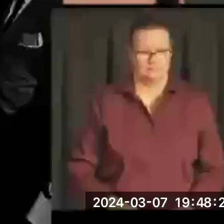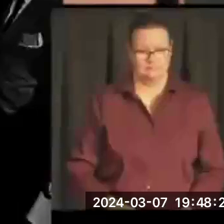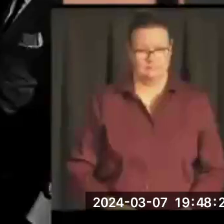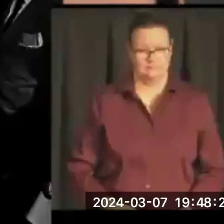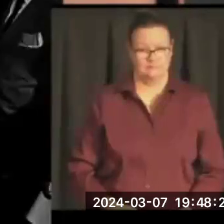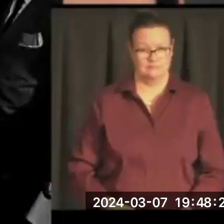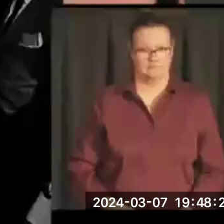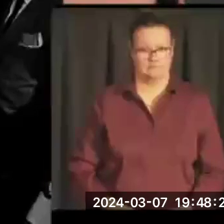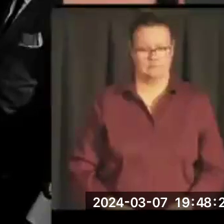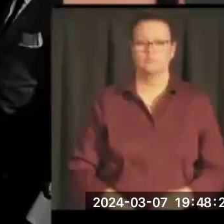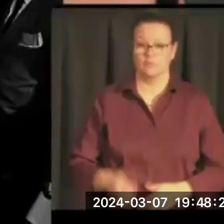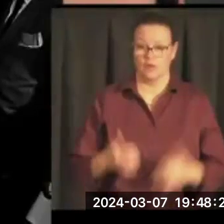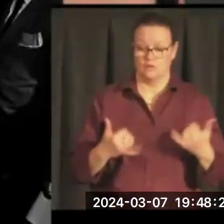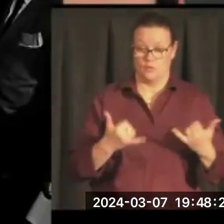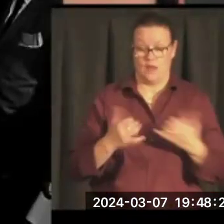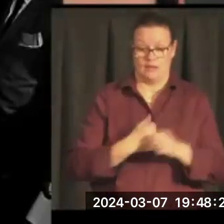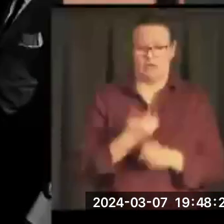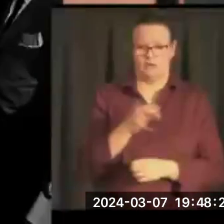He's Senate Majority Leader at the time.